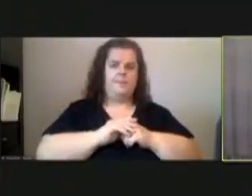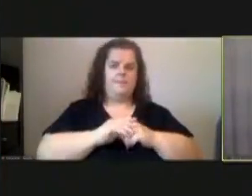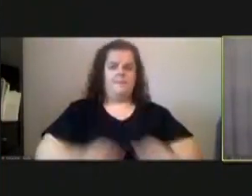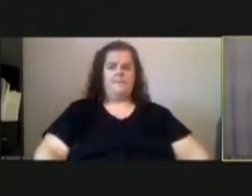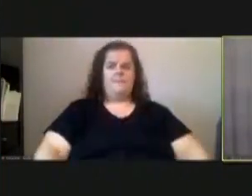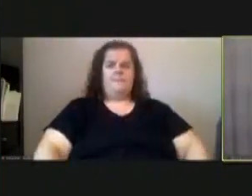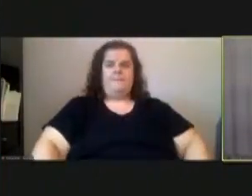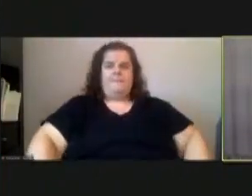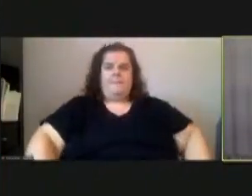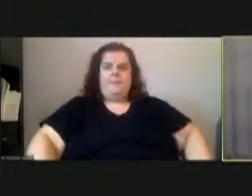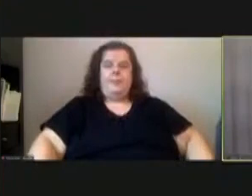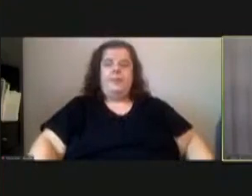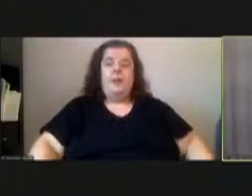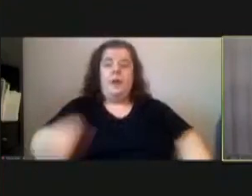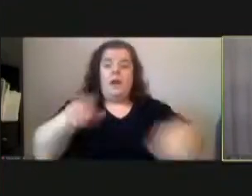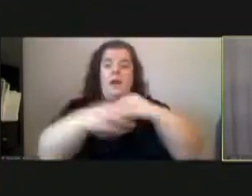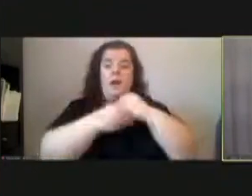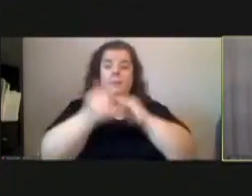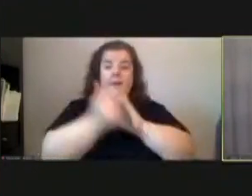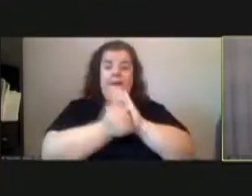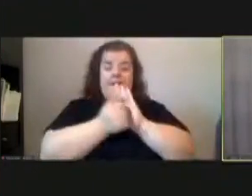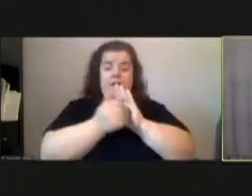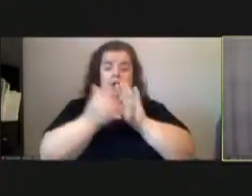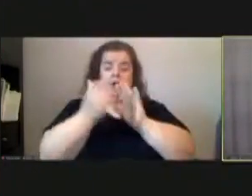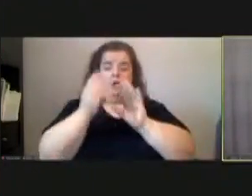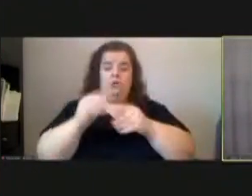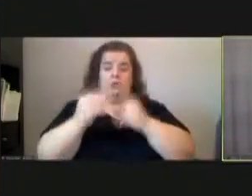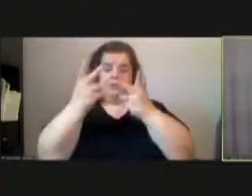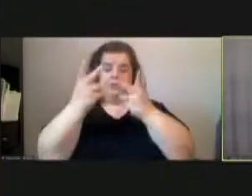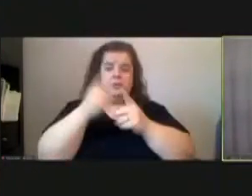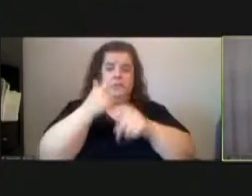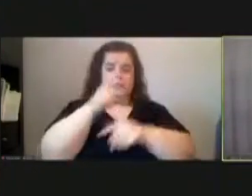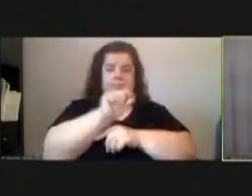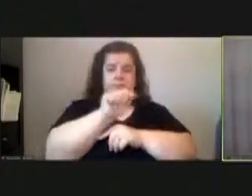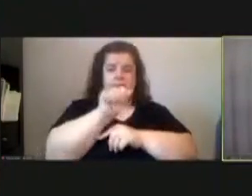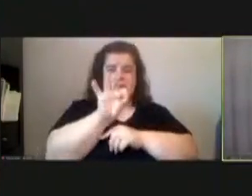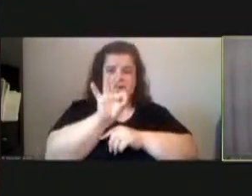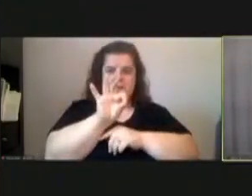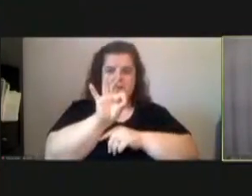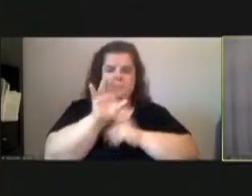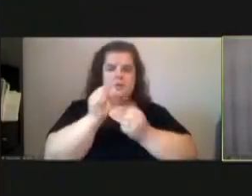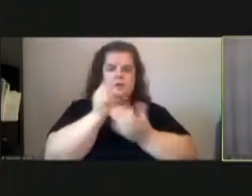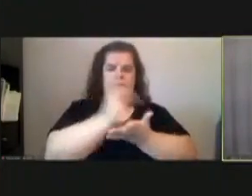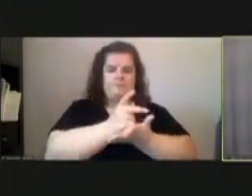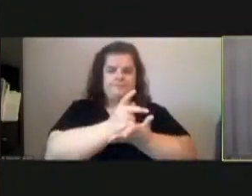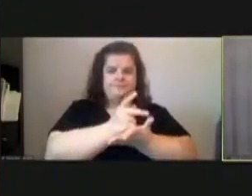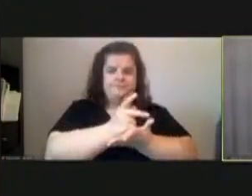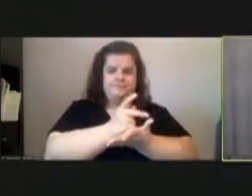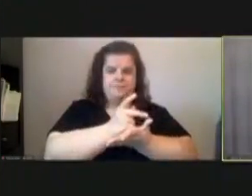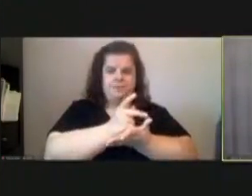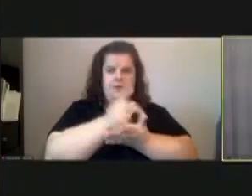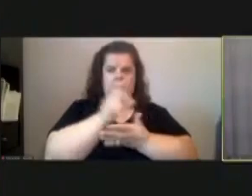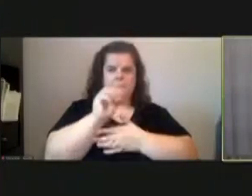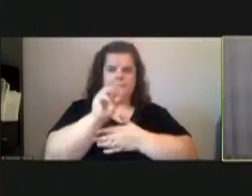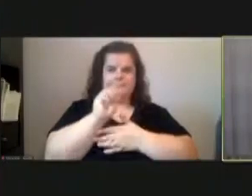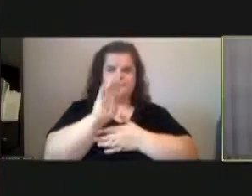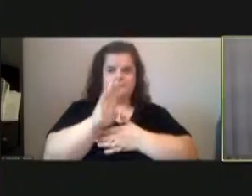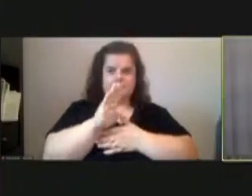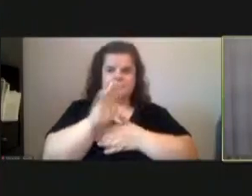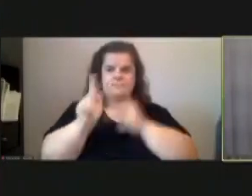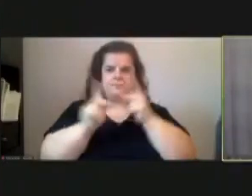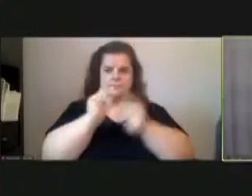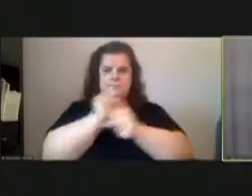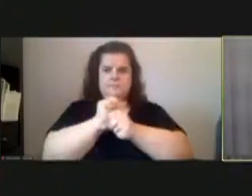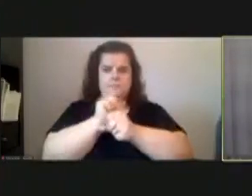amending resolution 342 of 2019 that authorized um b and public works to do a